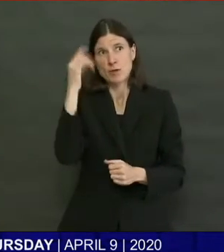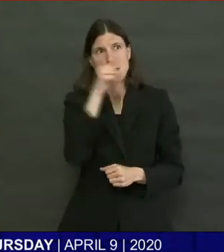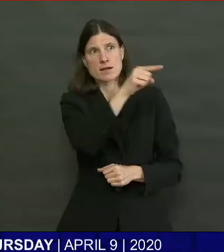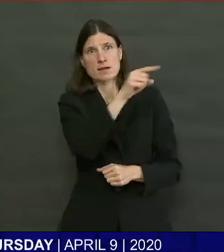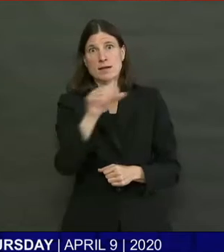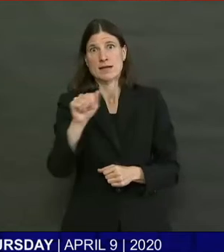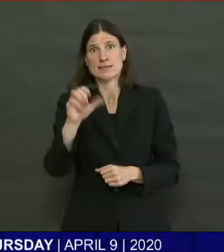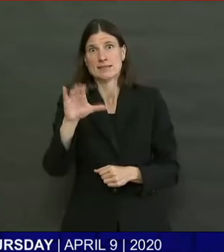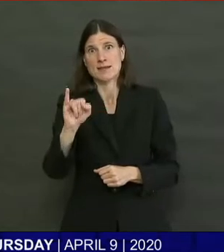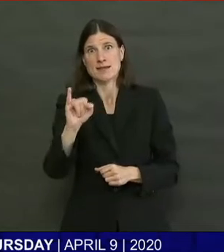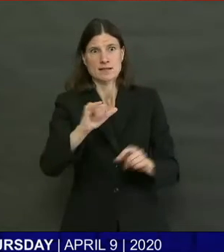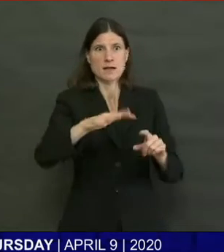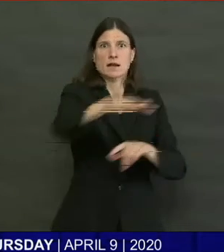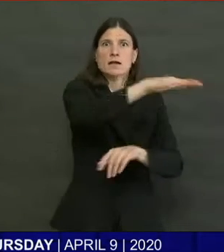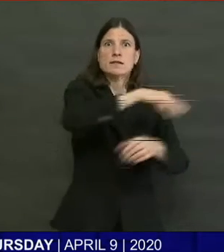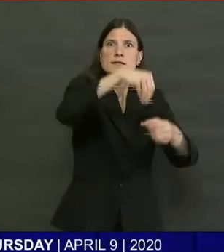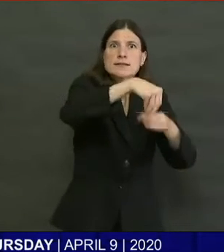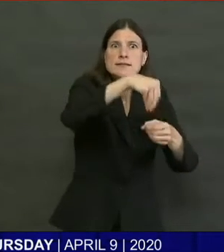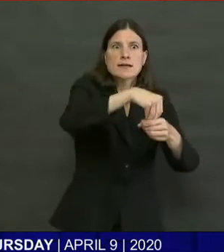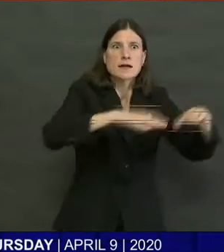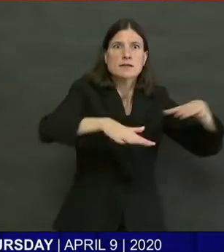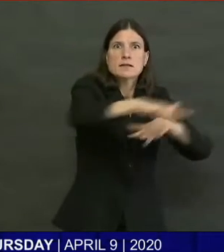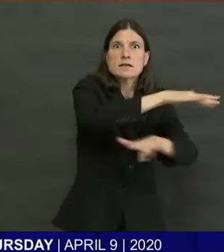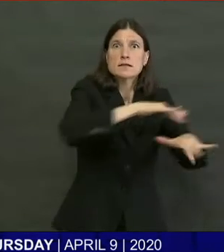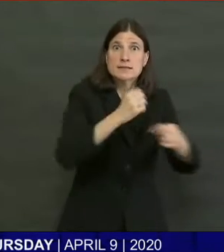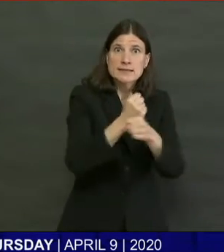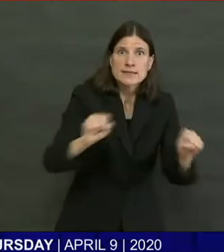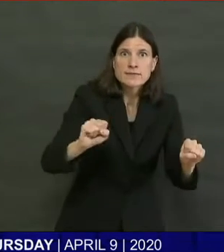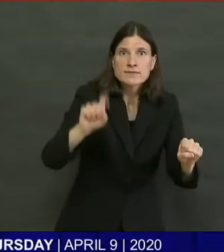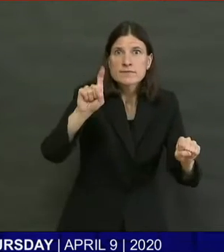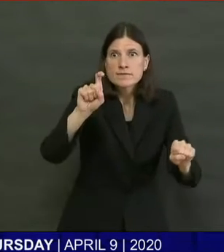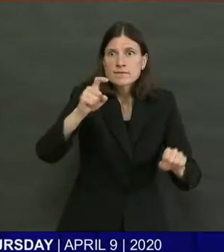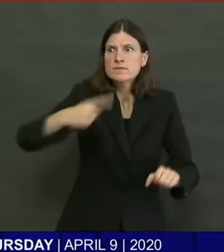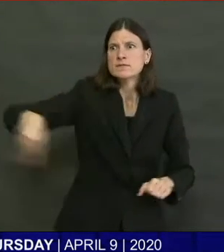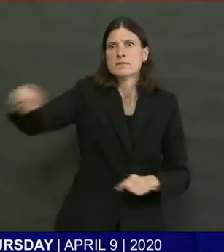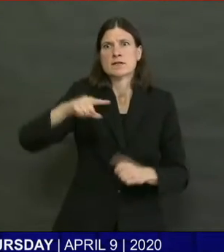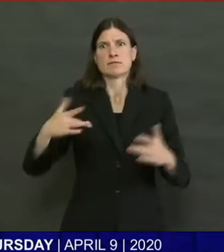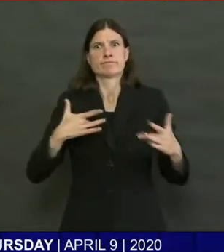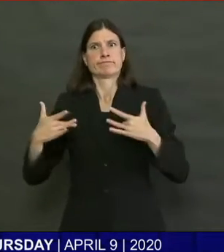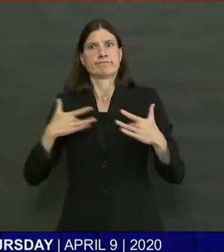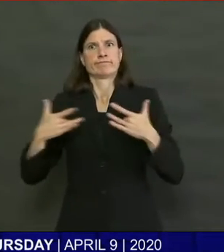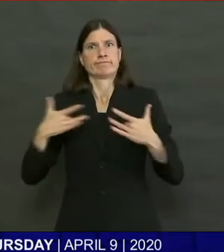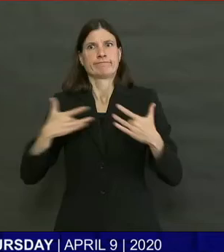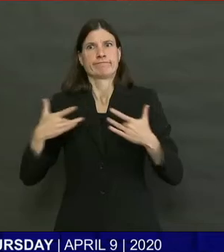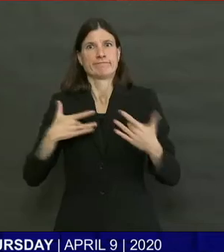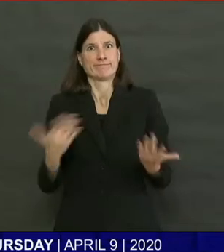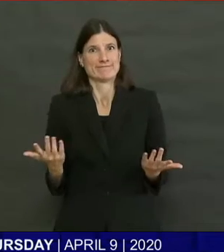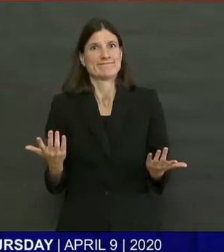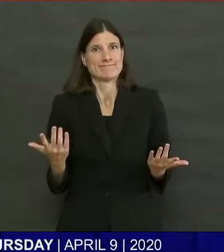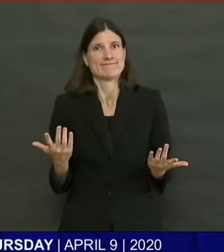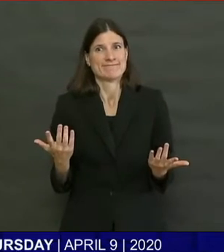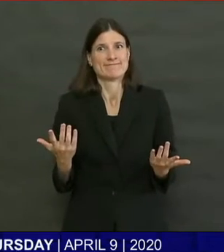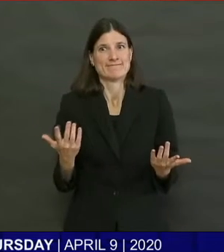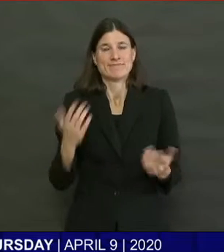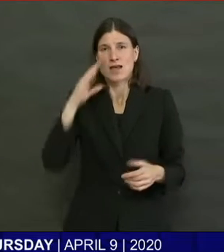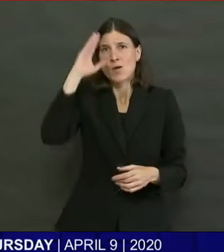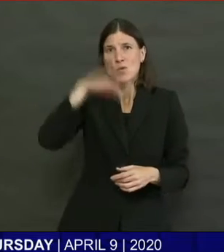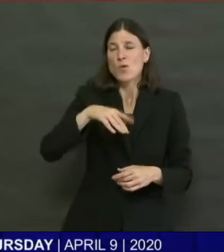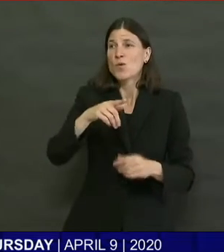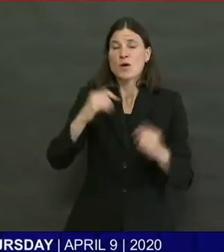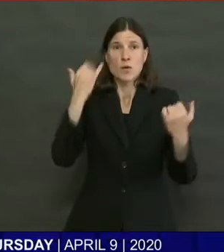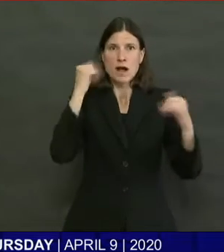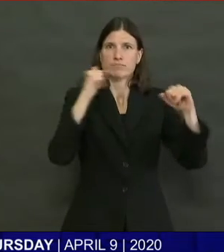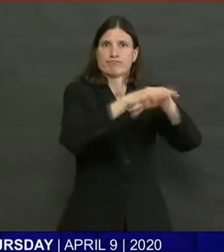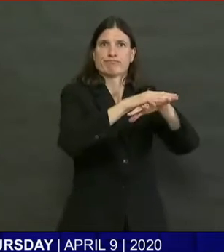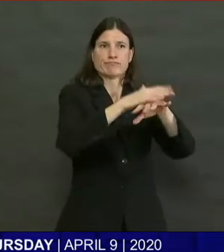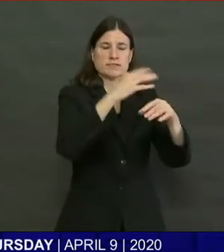congregate care setting when you have a highly contagious virus. So I want